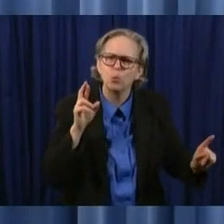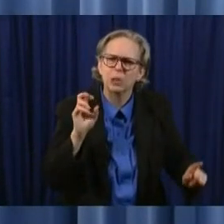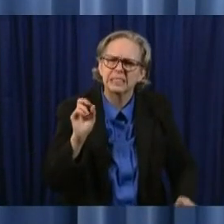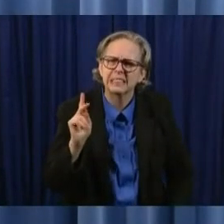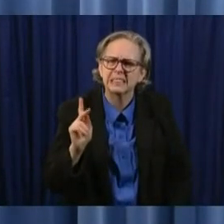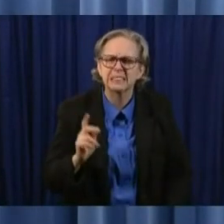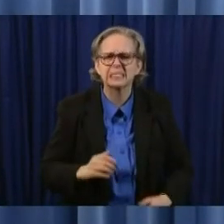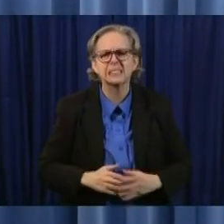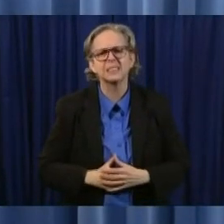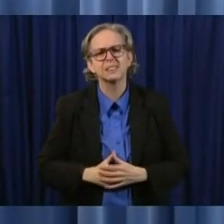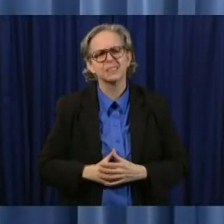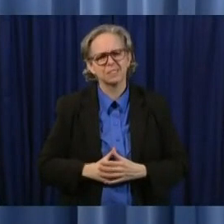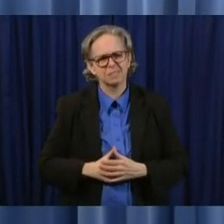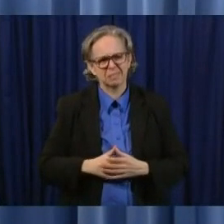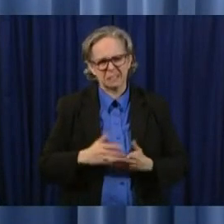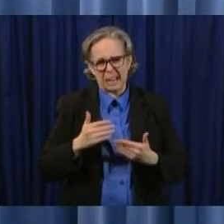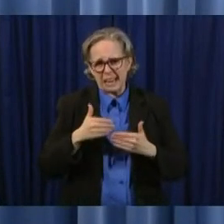years